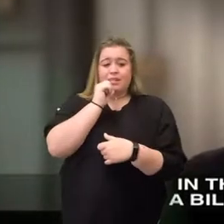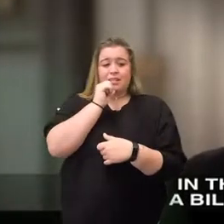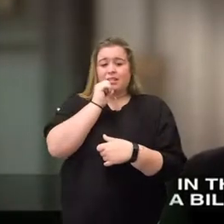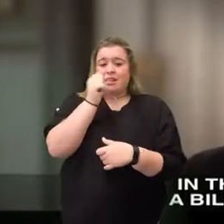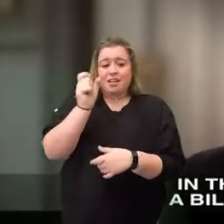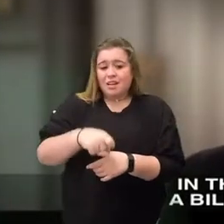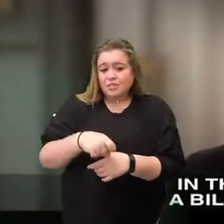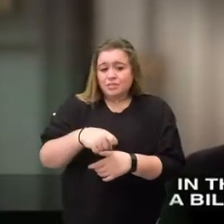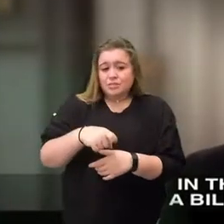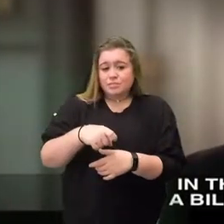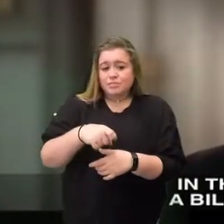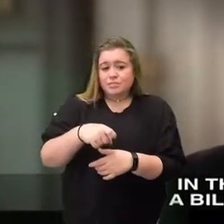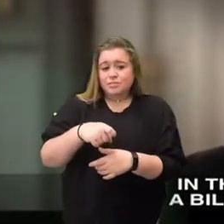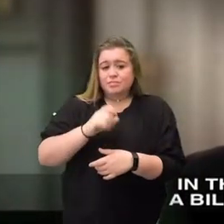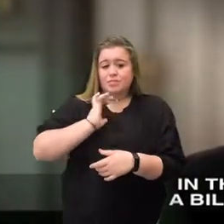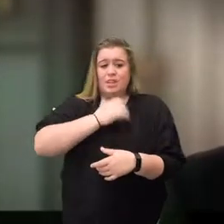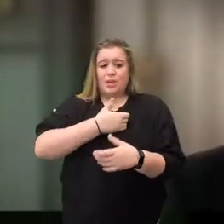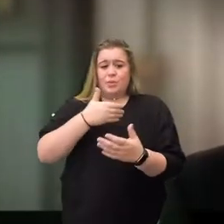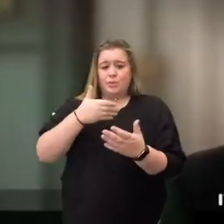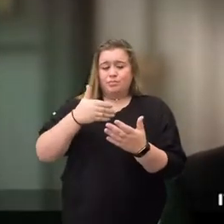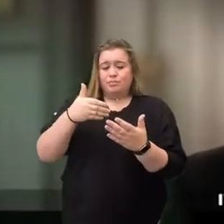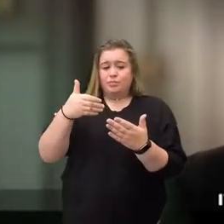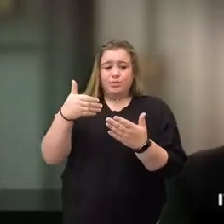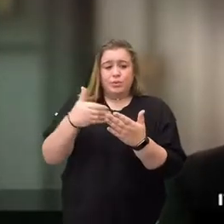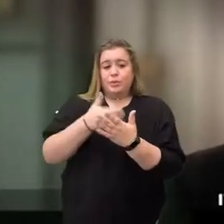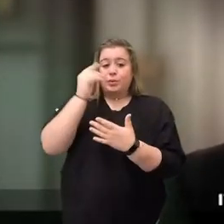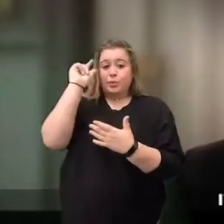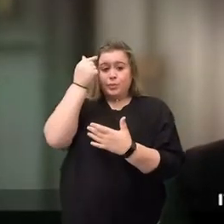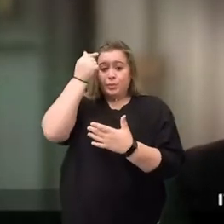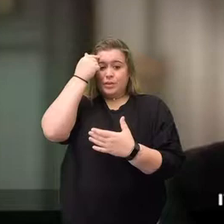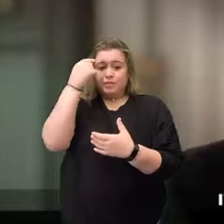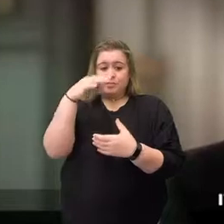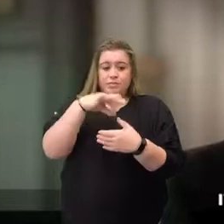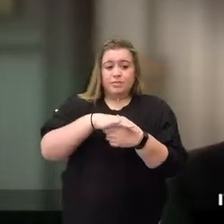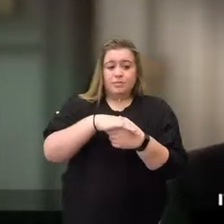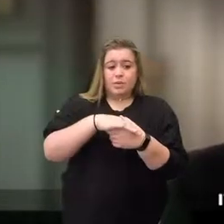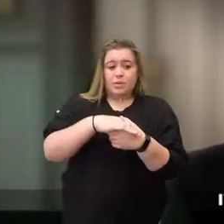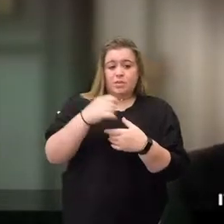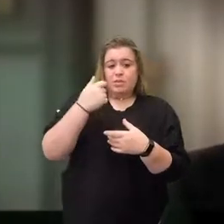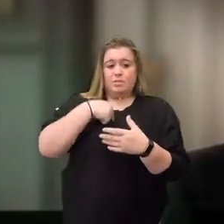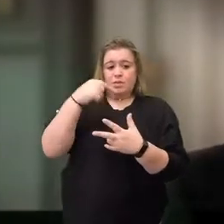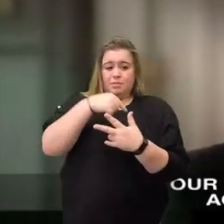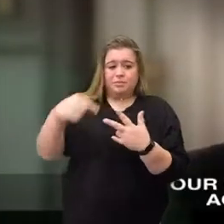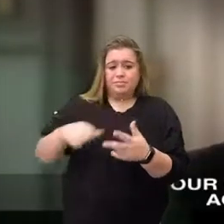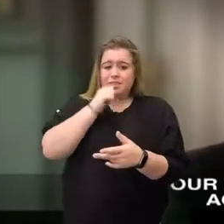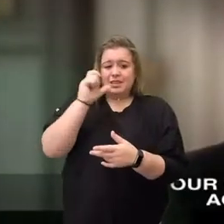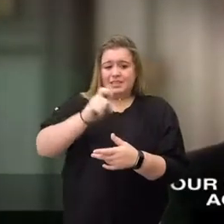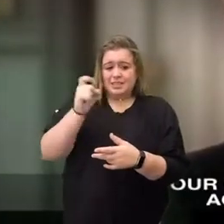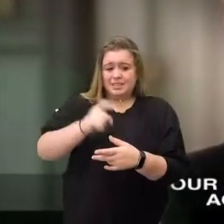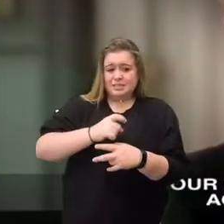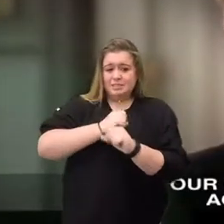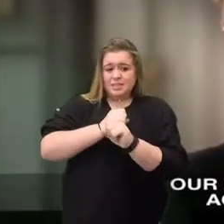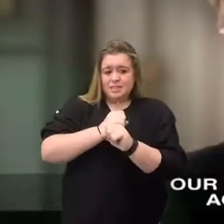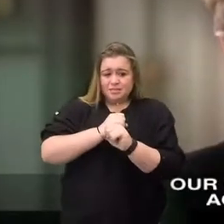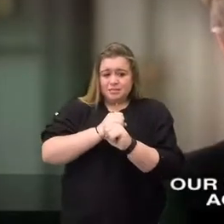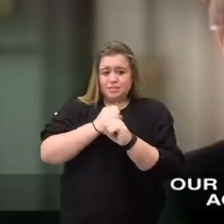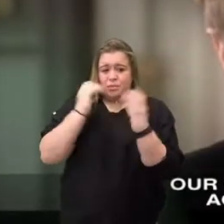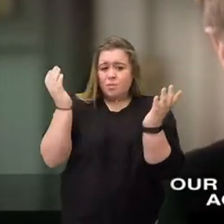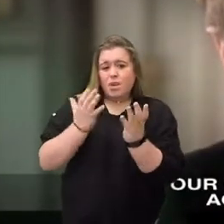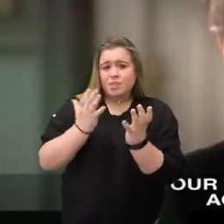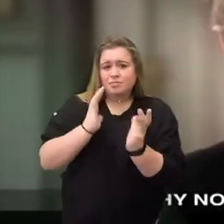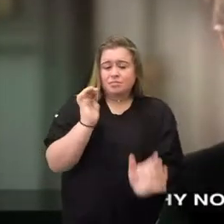a bill of rights is absurd. It prevents what? Our own encroachments against